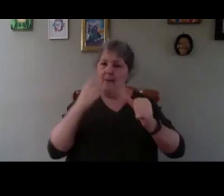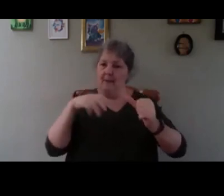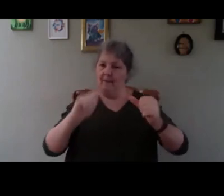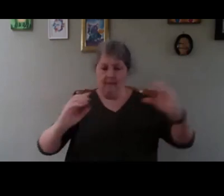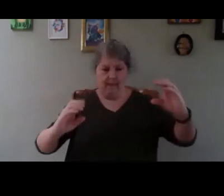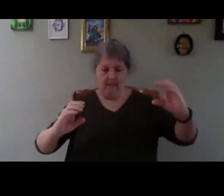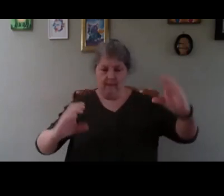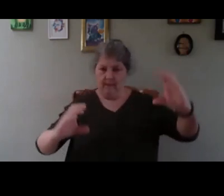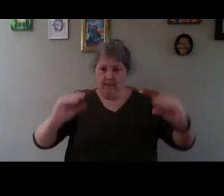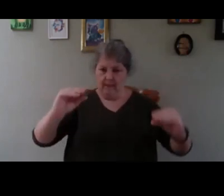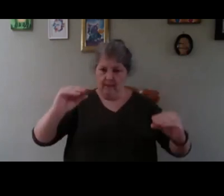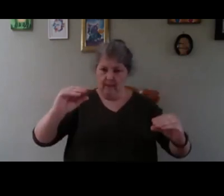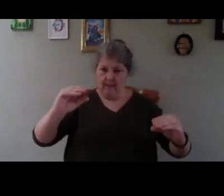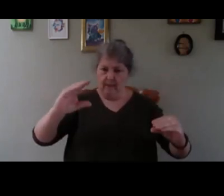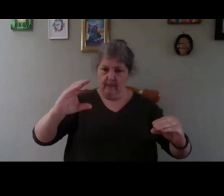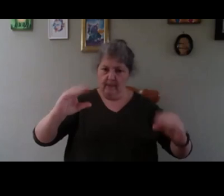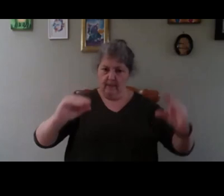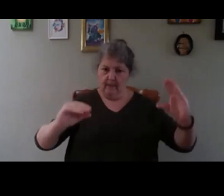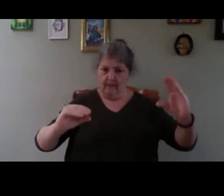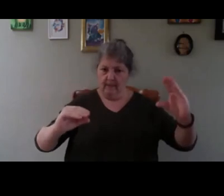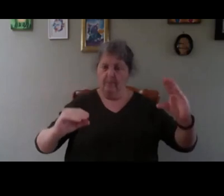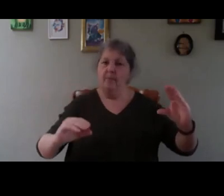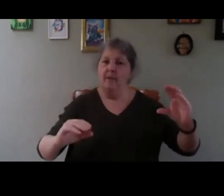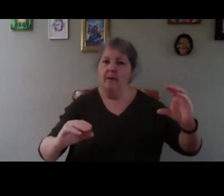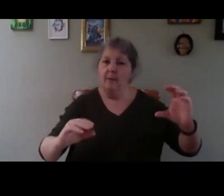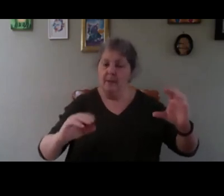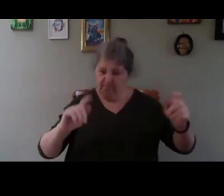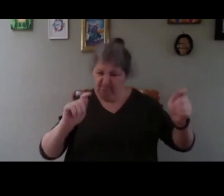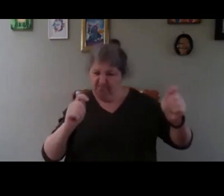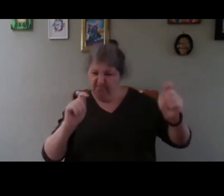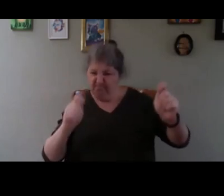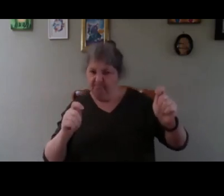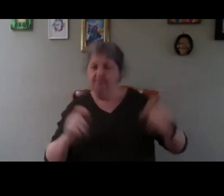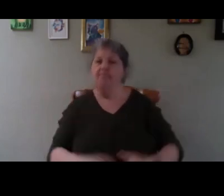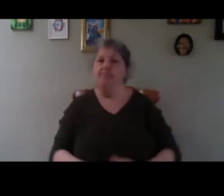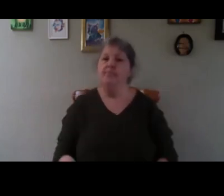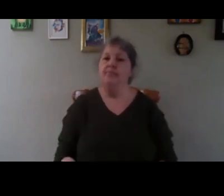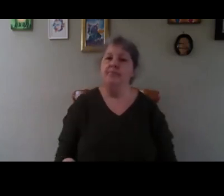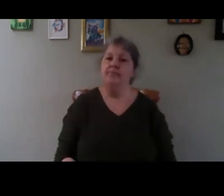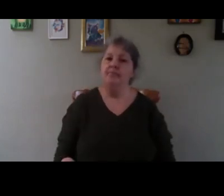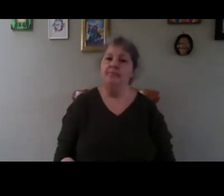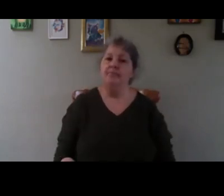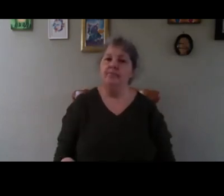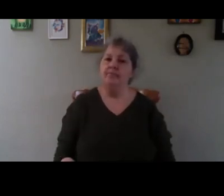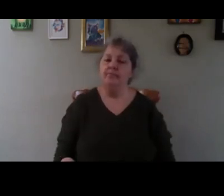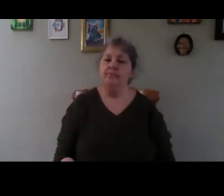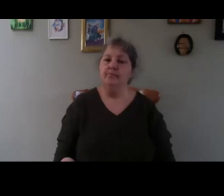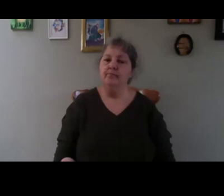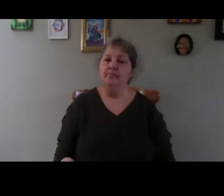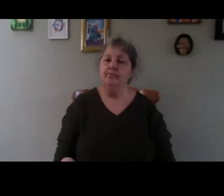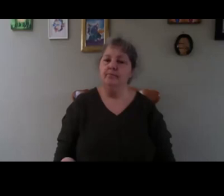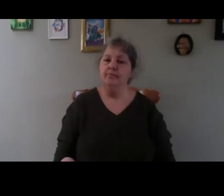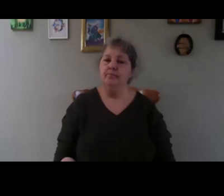and by tweaking the thread to achieve that kind of colder